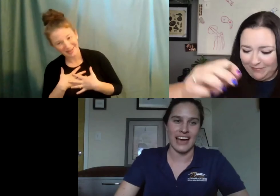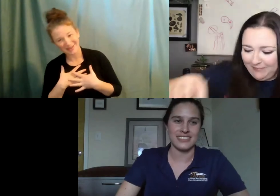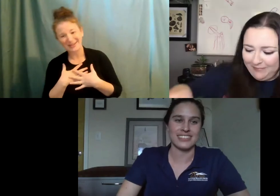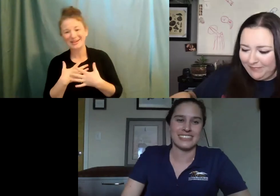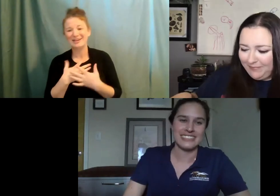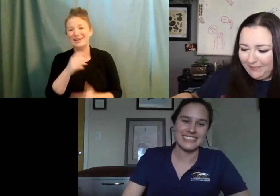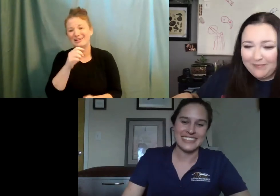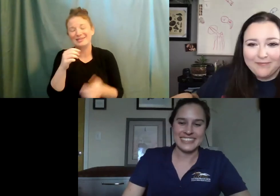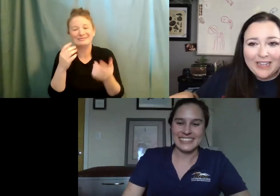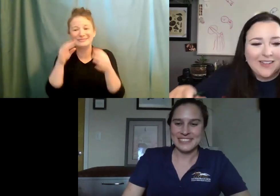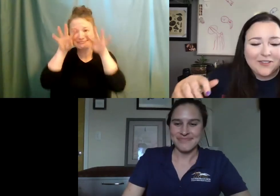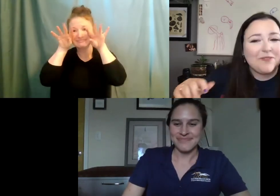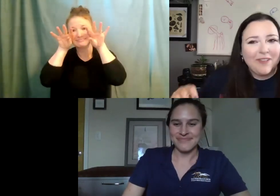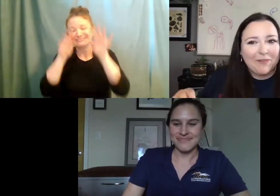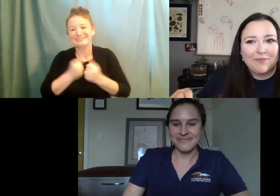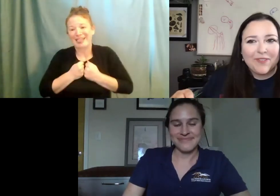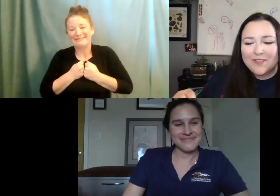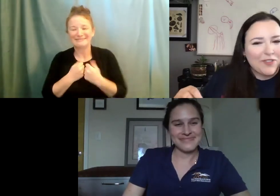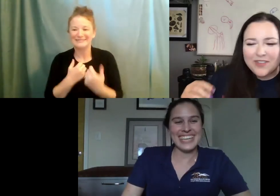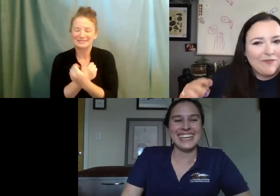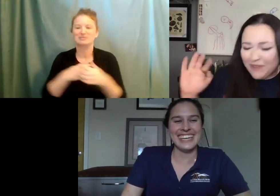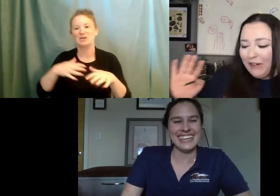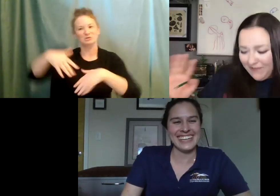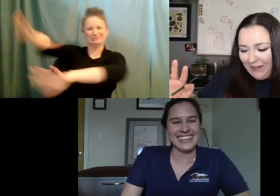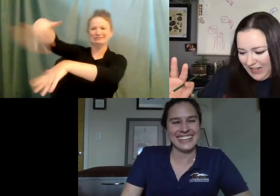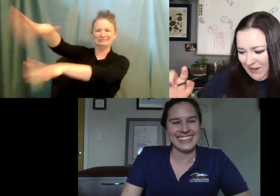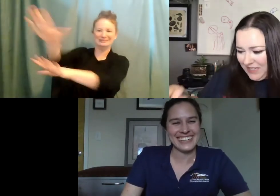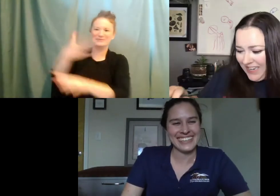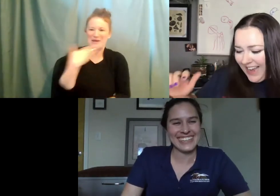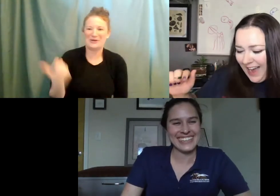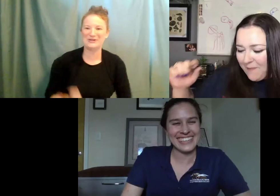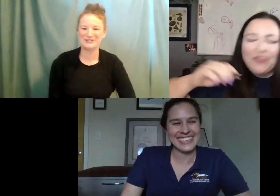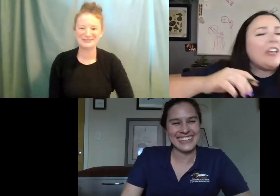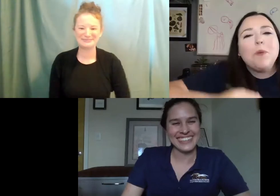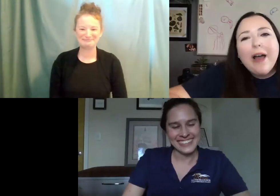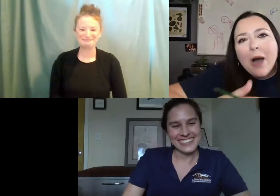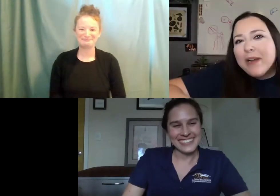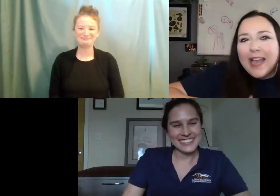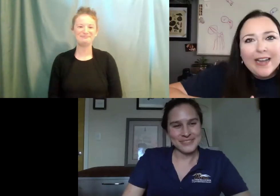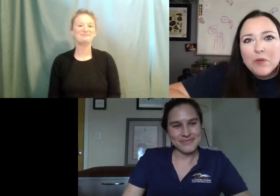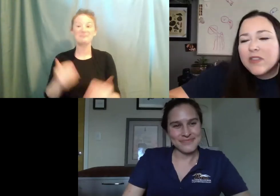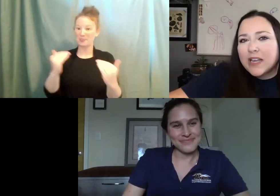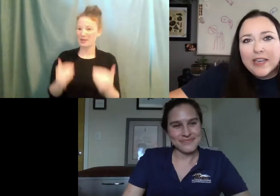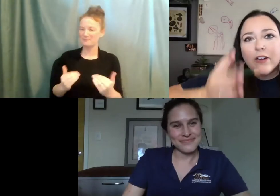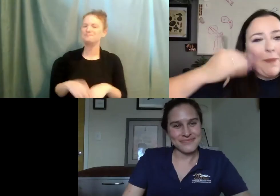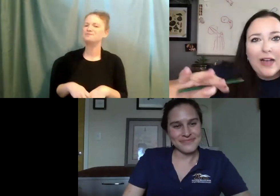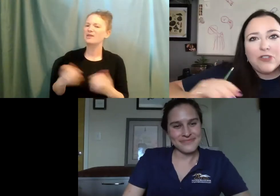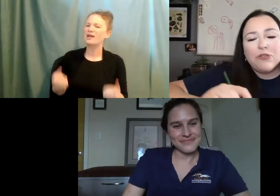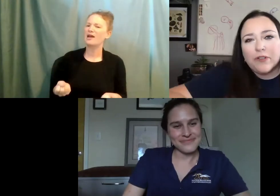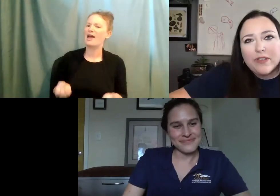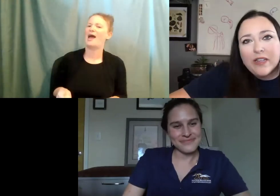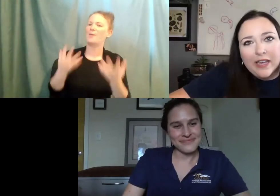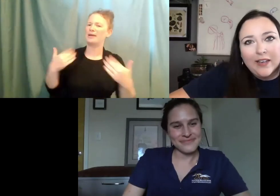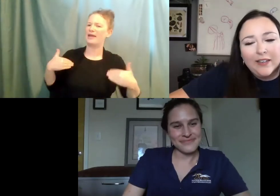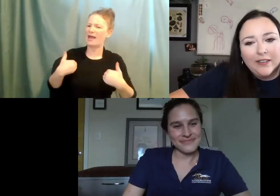hard for that. That sounds, yeah. Very, very good. Um, so about how many animals a year pass